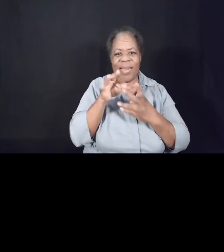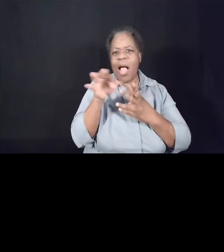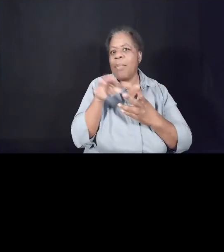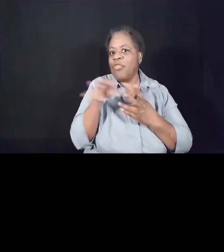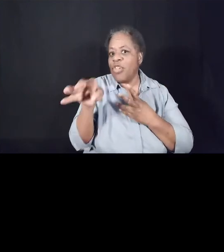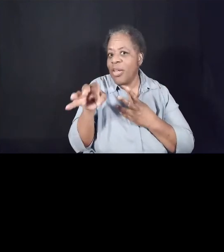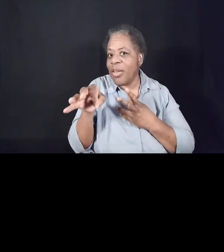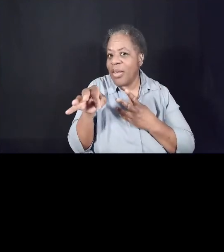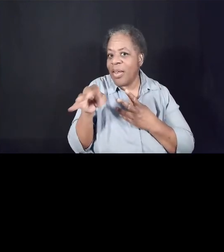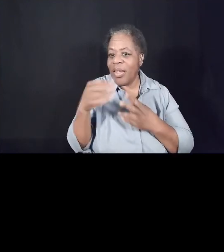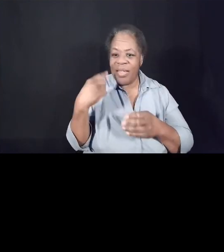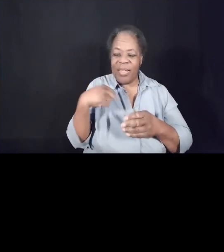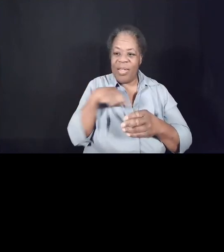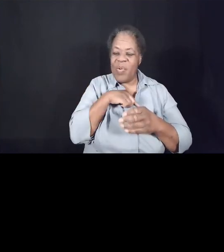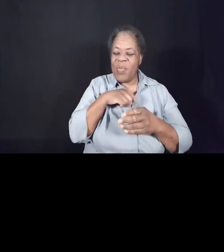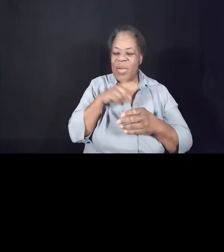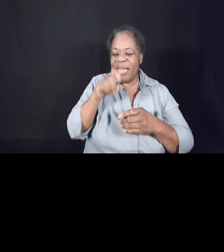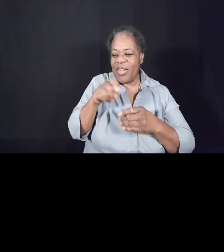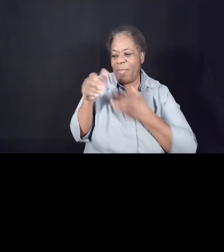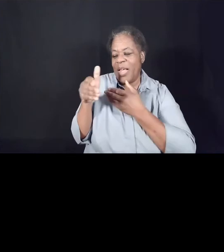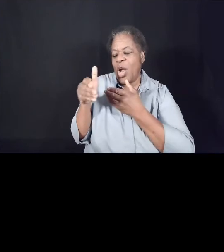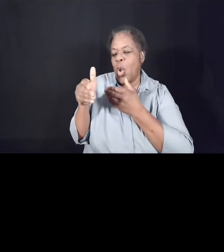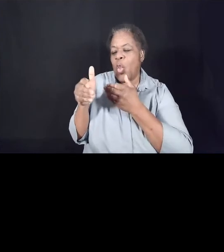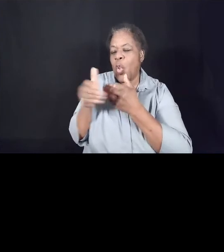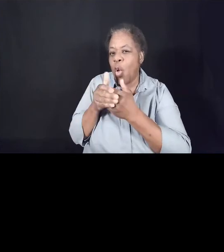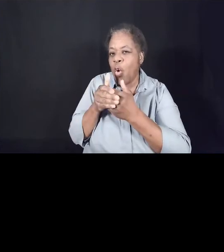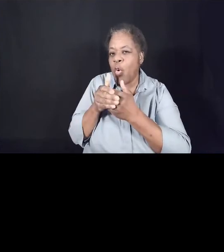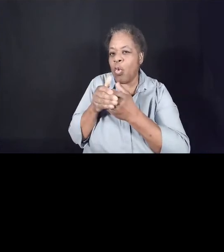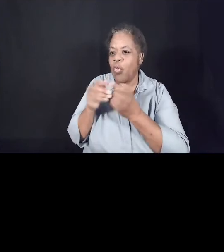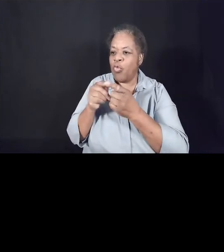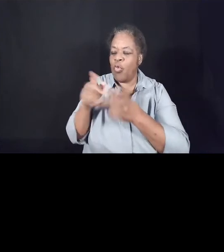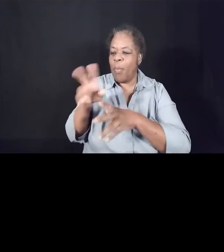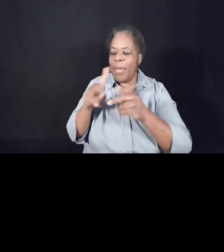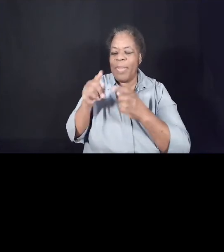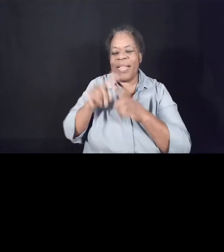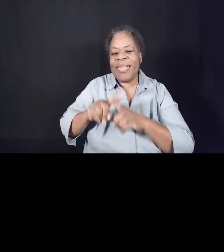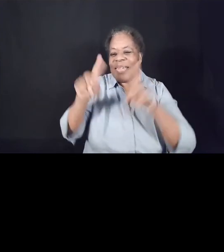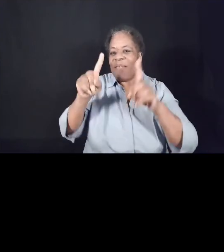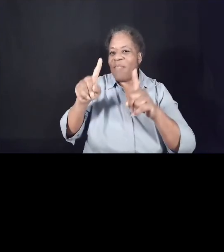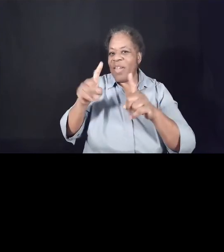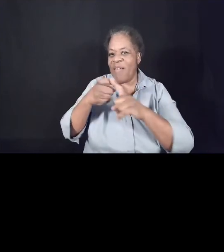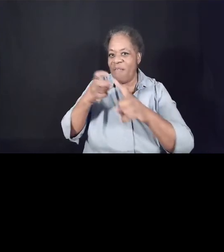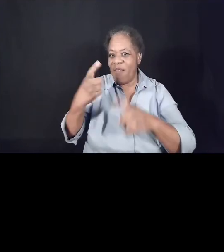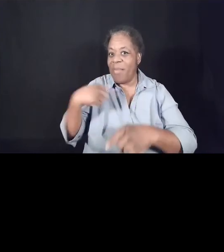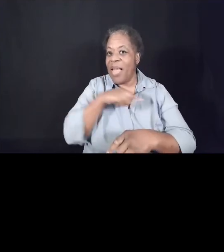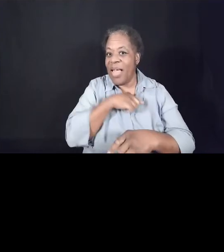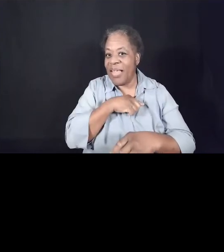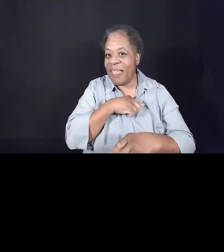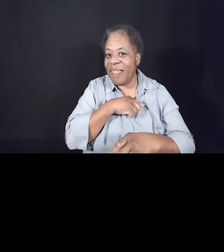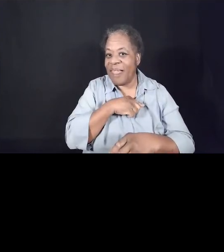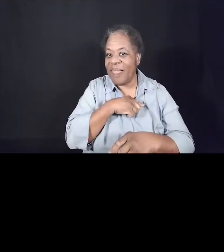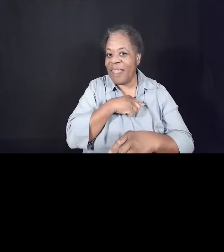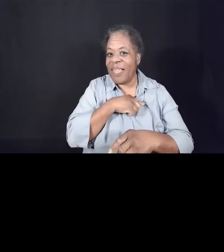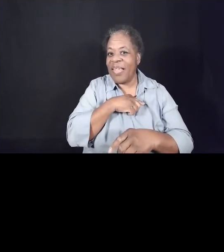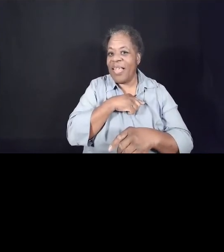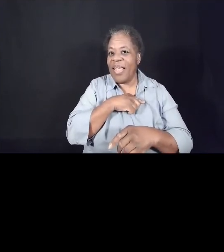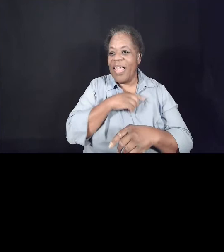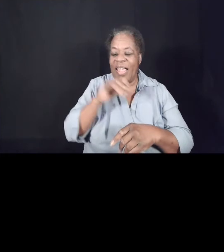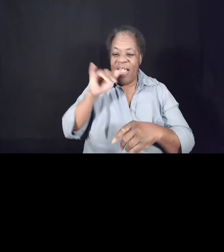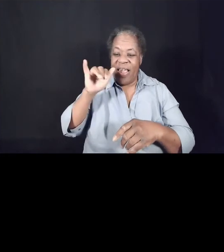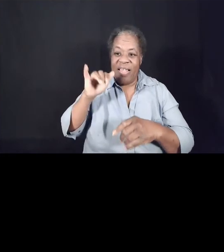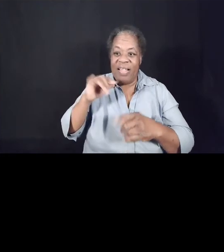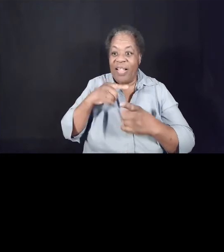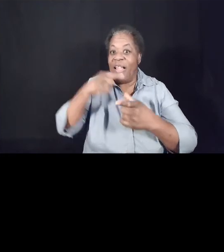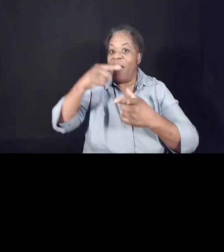to be in close proximity to people who are different than us to actually not lose heart and not